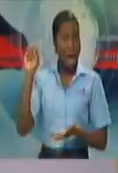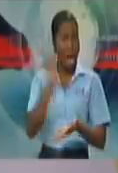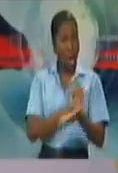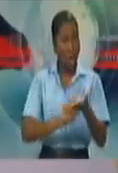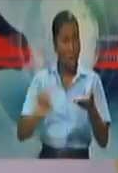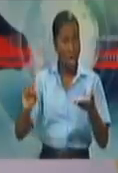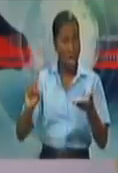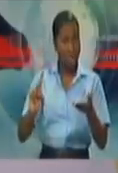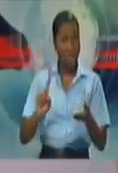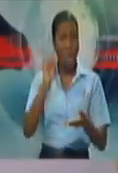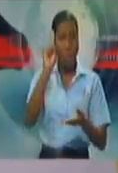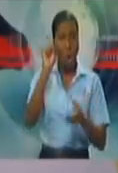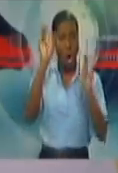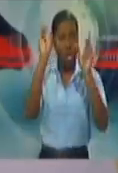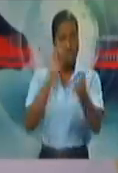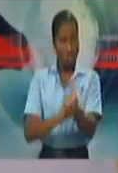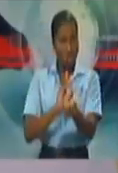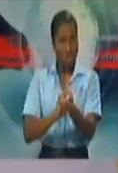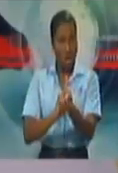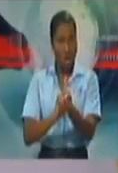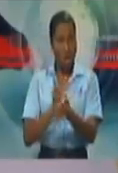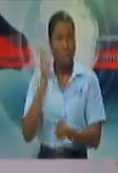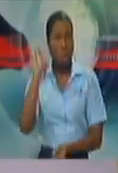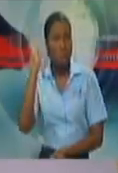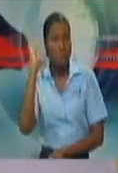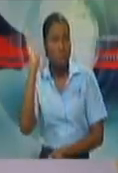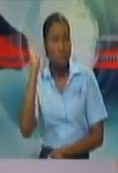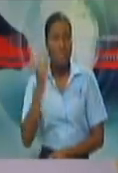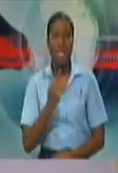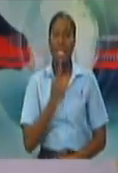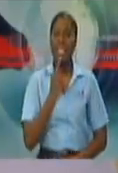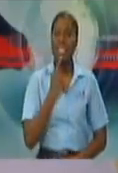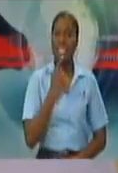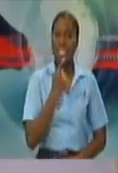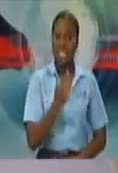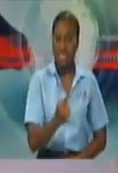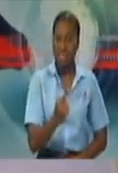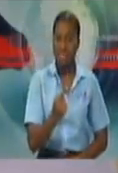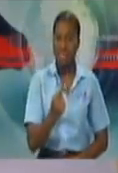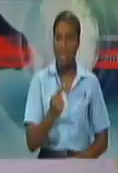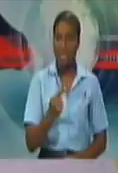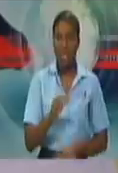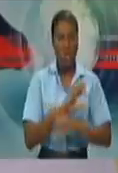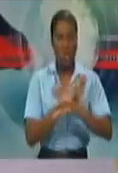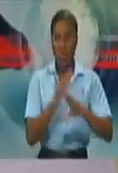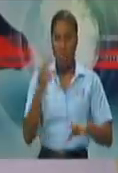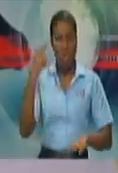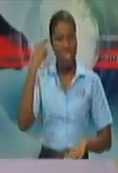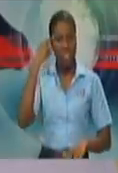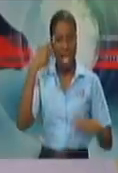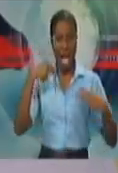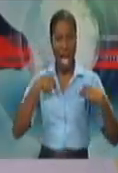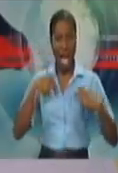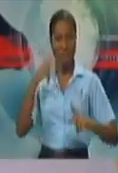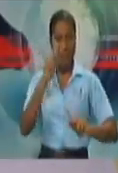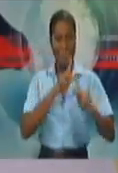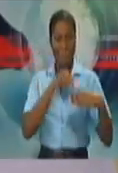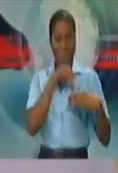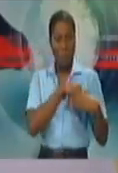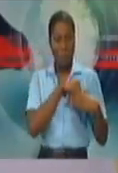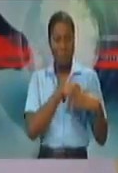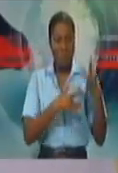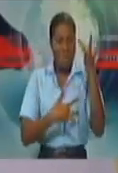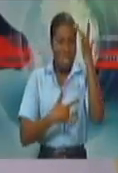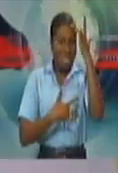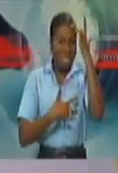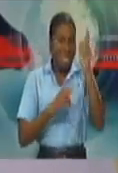would have said that she doesn't believe that there are any hidden cases in the community. And then on Saturday, Dr. Hines would have